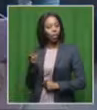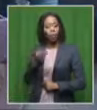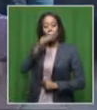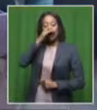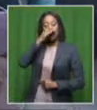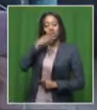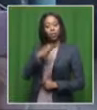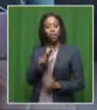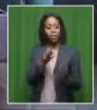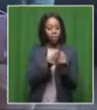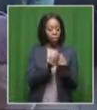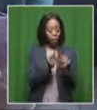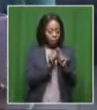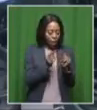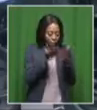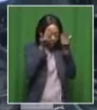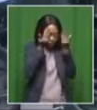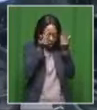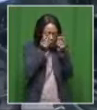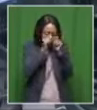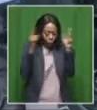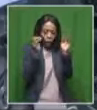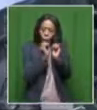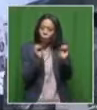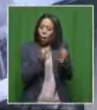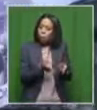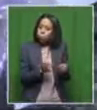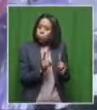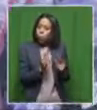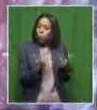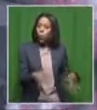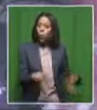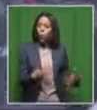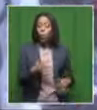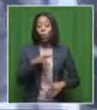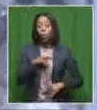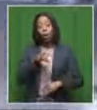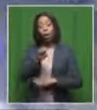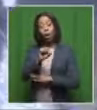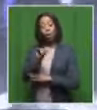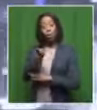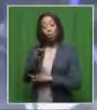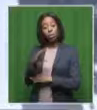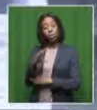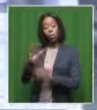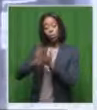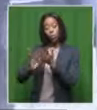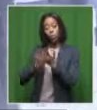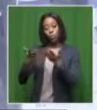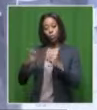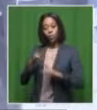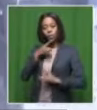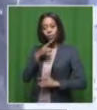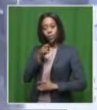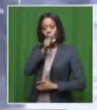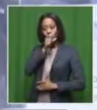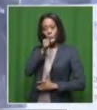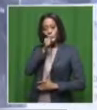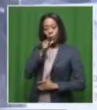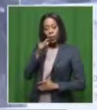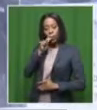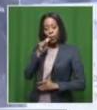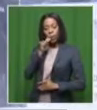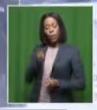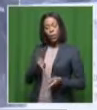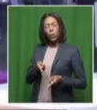habit that they don't realize is dangerous. Now the SABC story about the dangers of Hubbly Bubbly, also